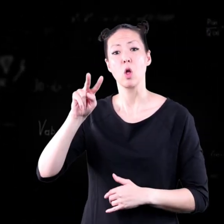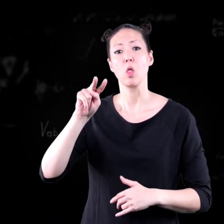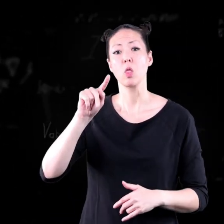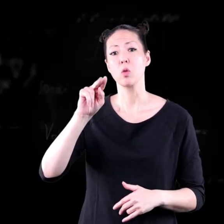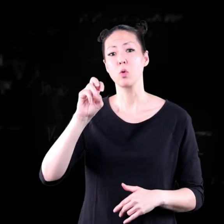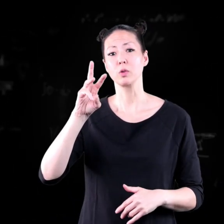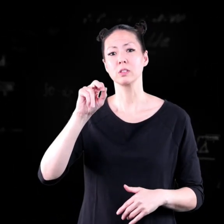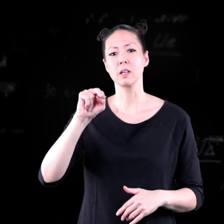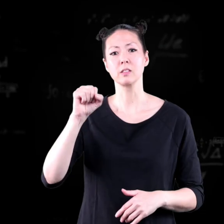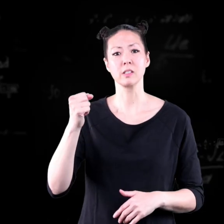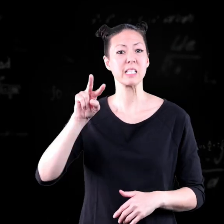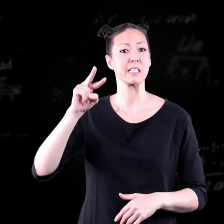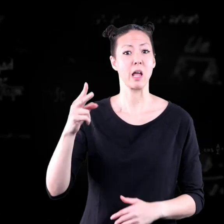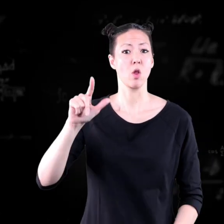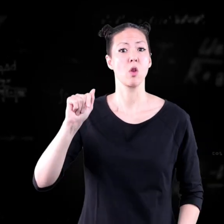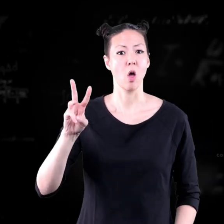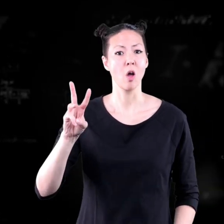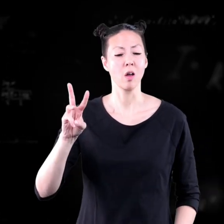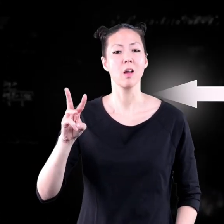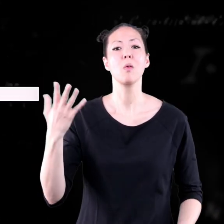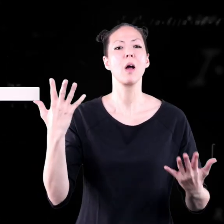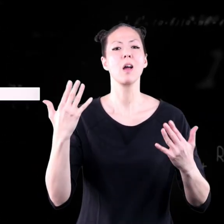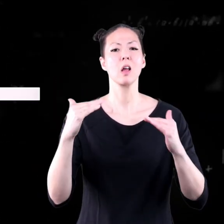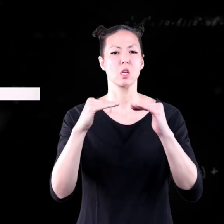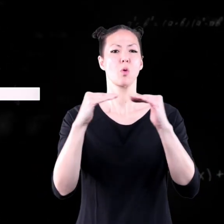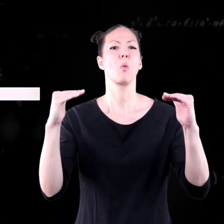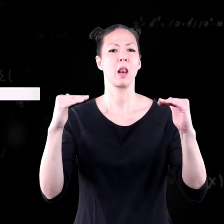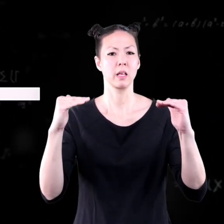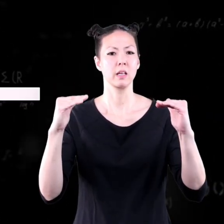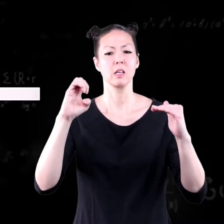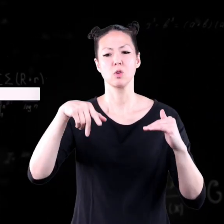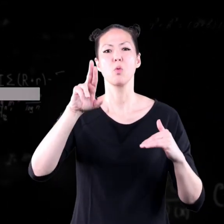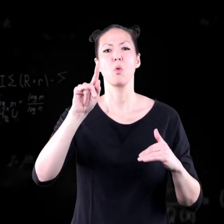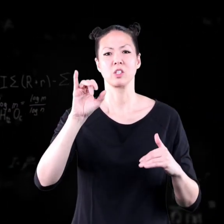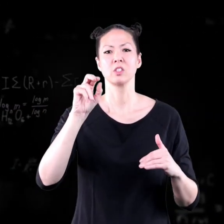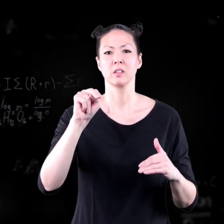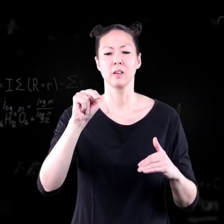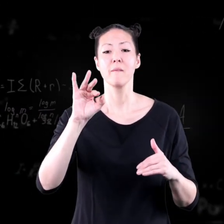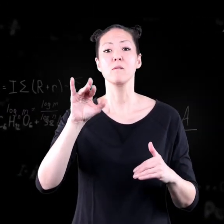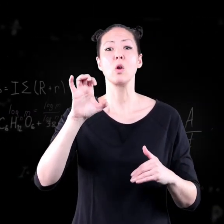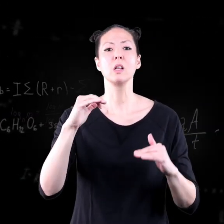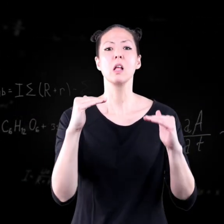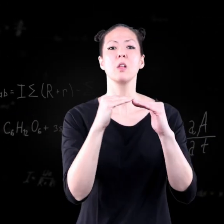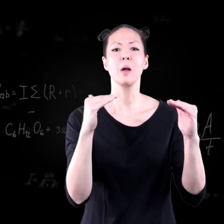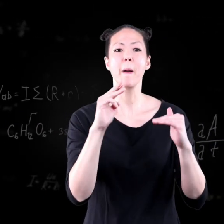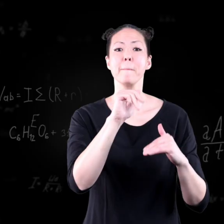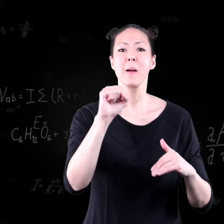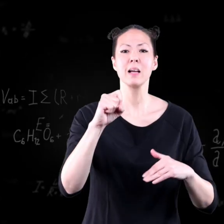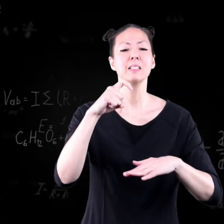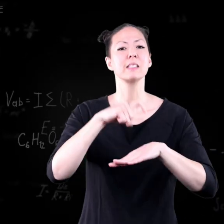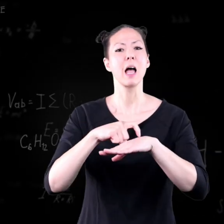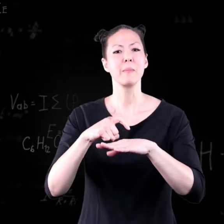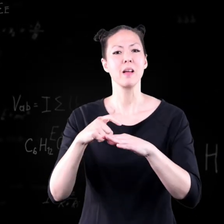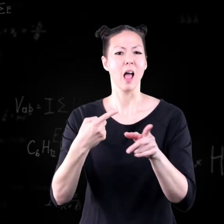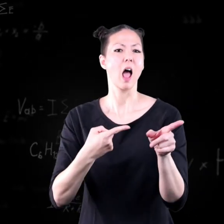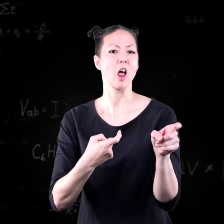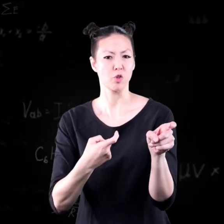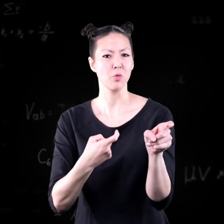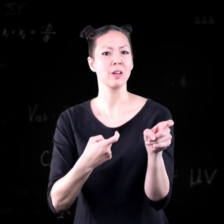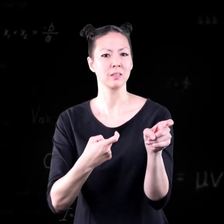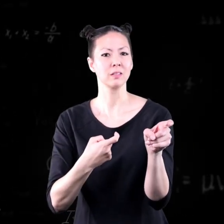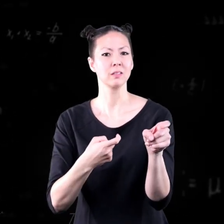Newton's second law, he came up with an important equation. It says that force equals mass times